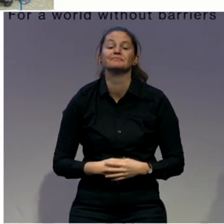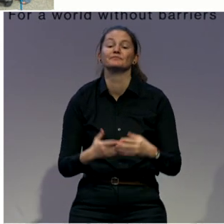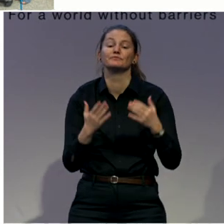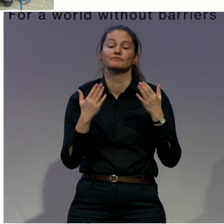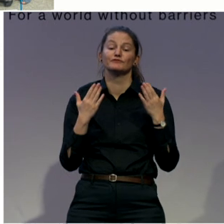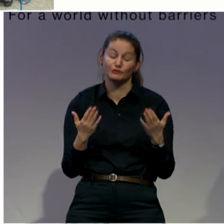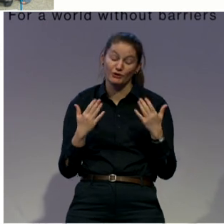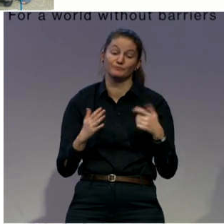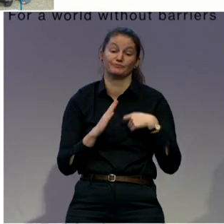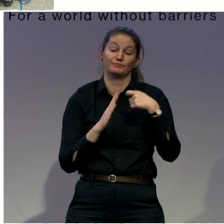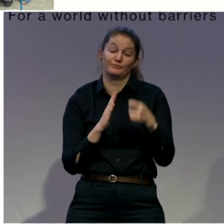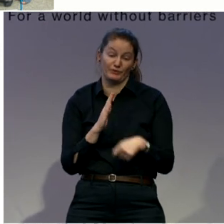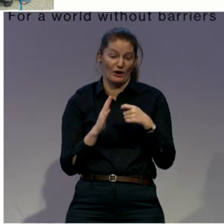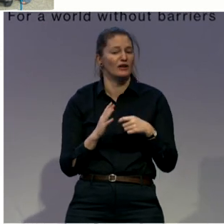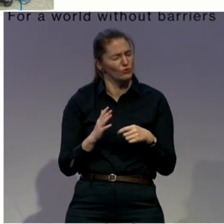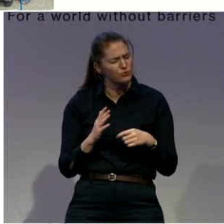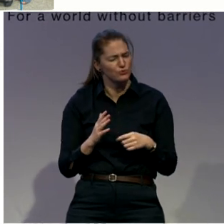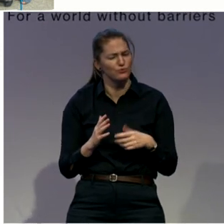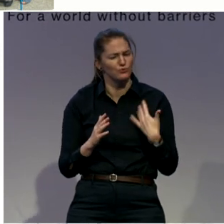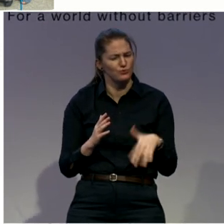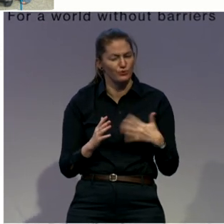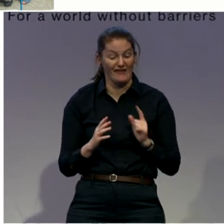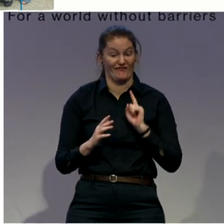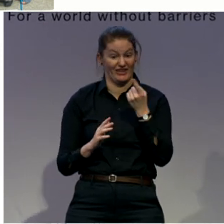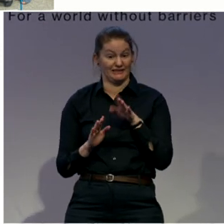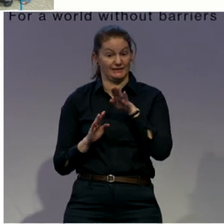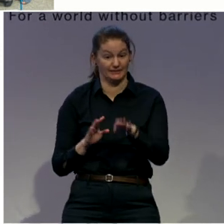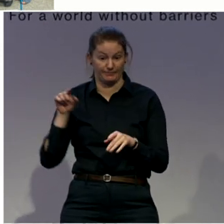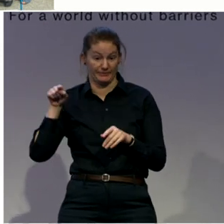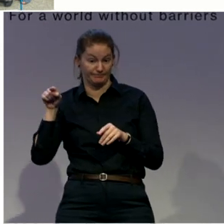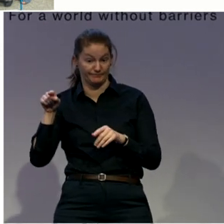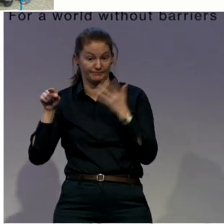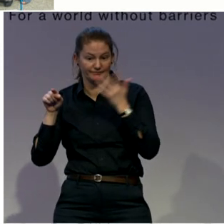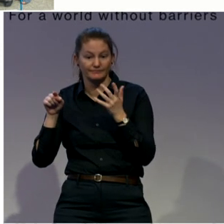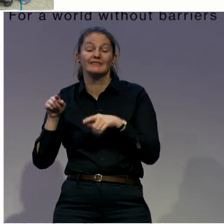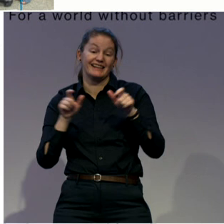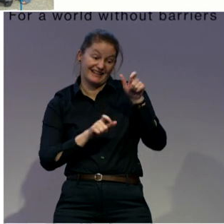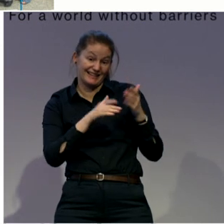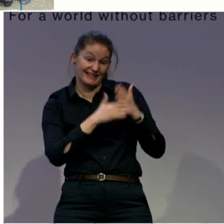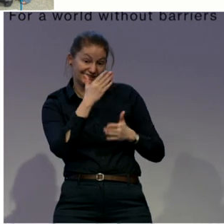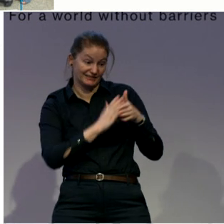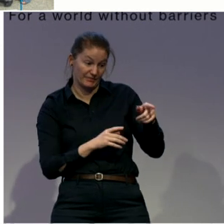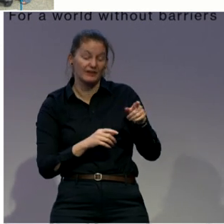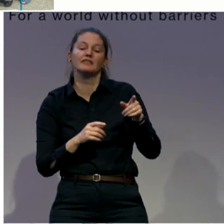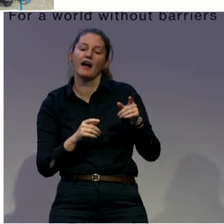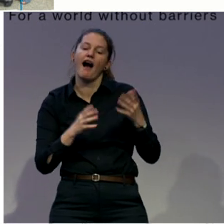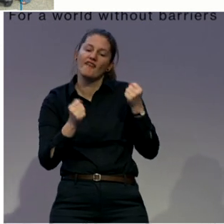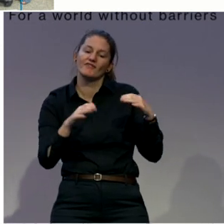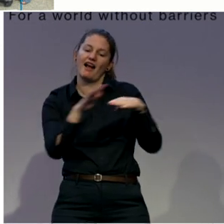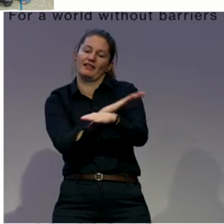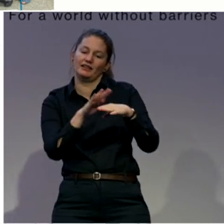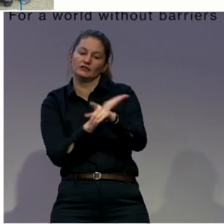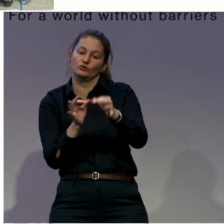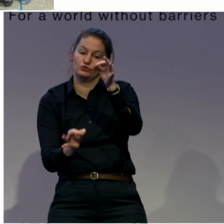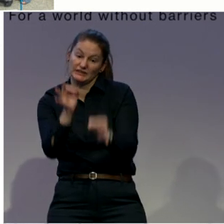people with intellectual and developmental disabilities. And we do this through a three-step process. In step one,